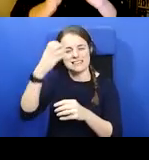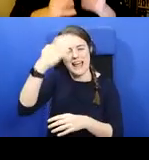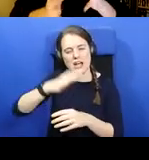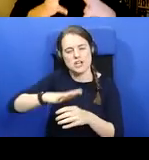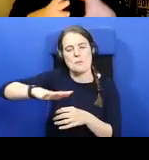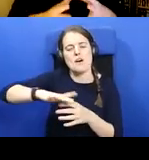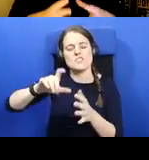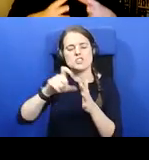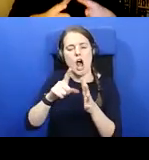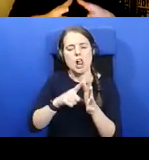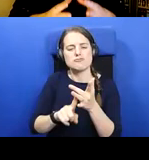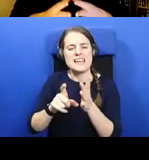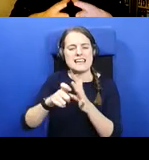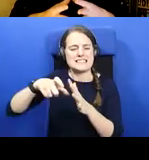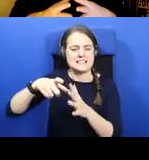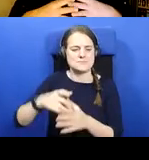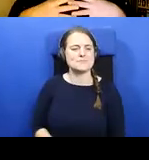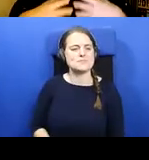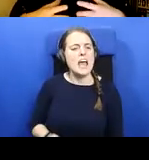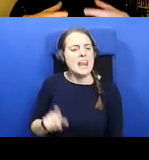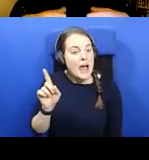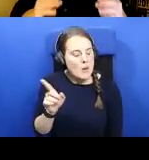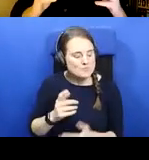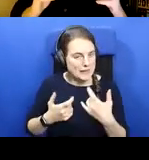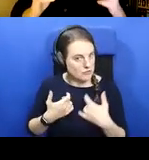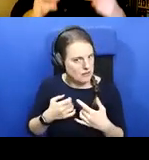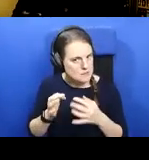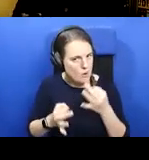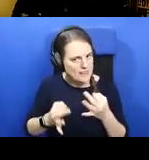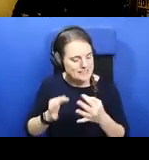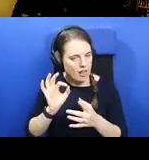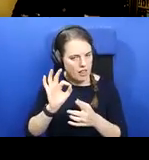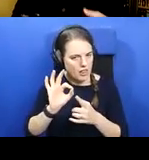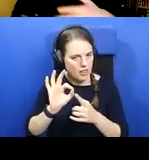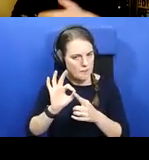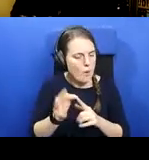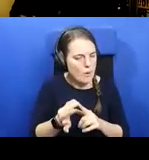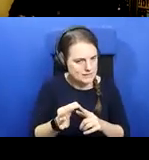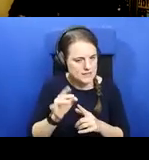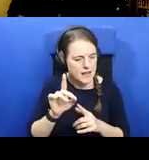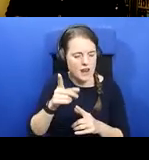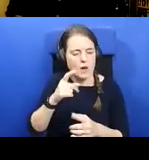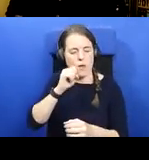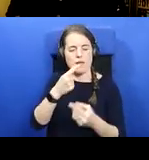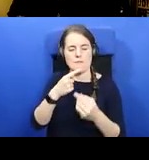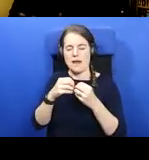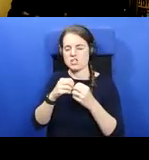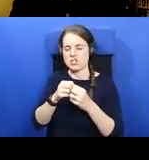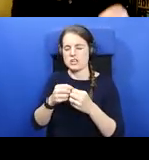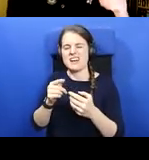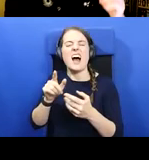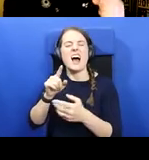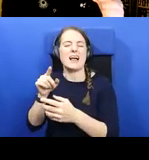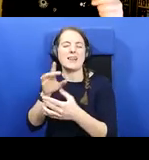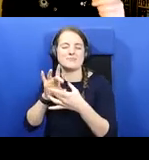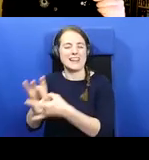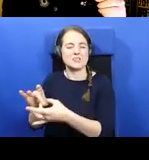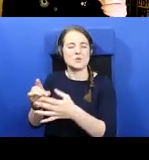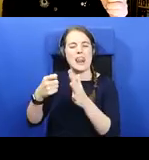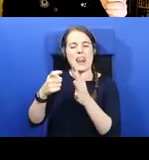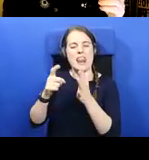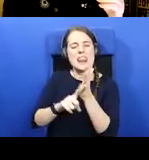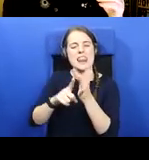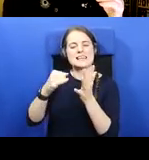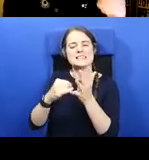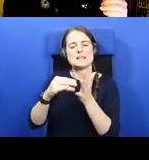there's an important political element to this that I want to just touch on, and I'll be looking at that with Lismore as well. So it's located